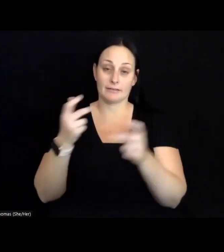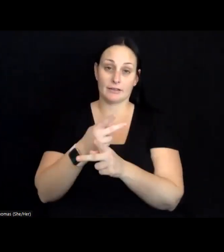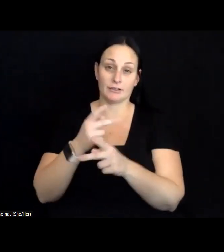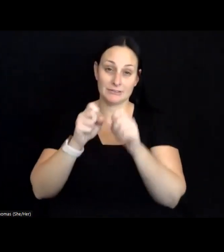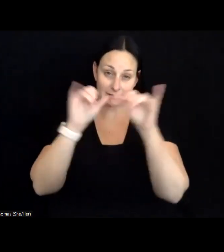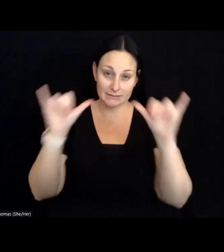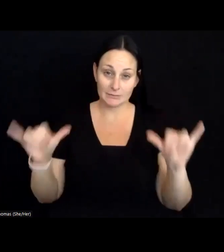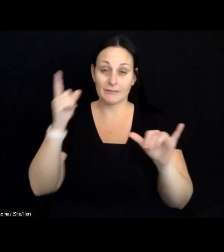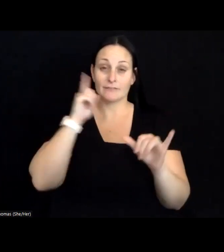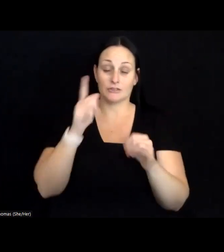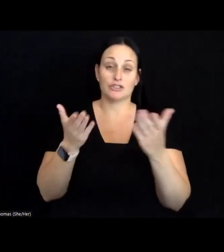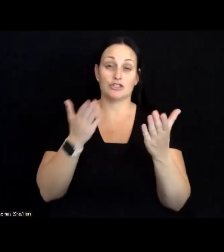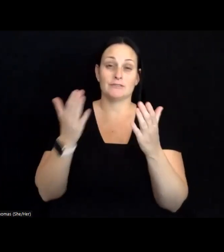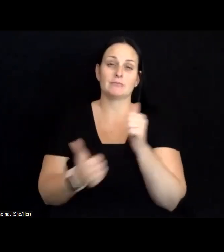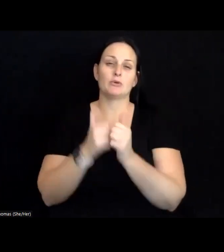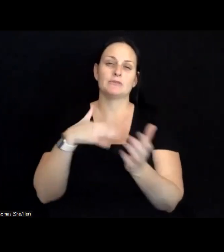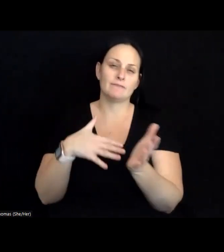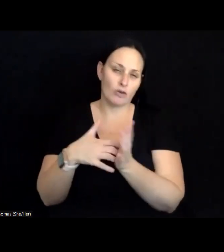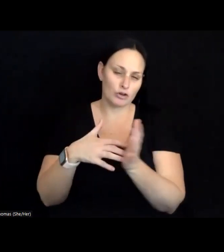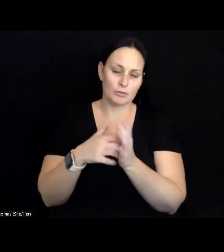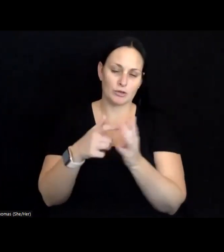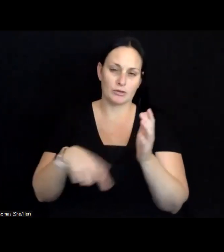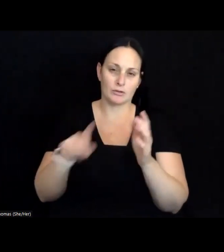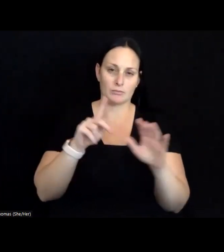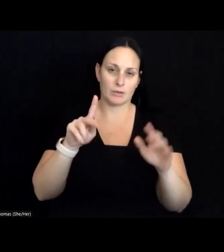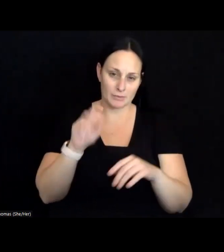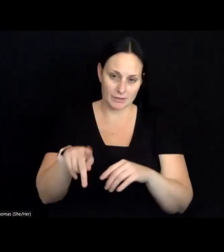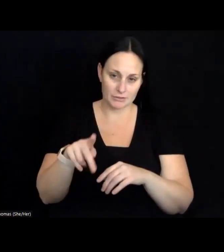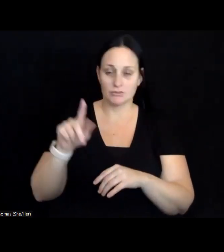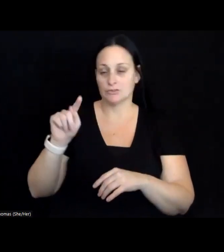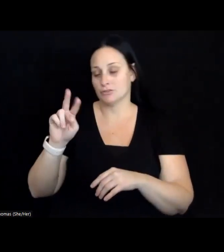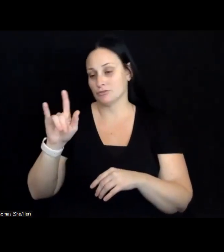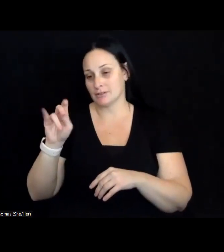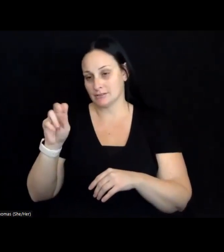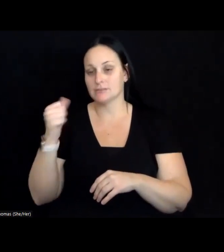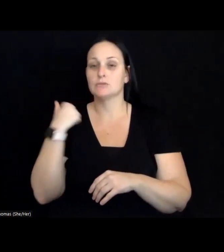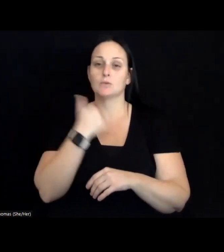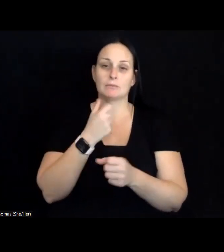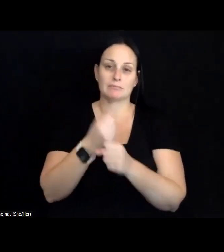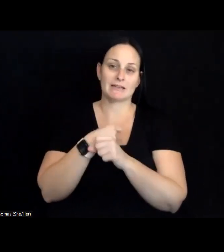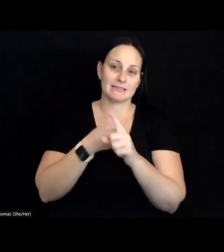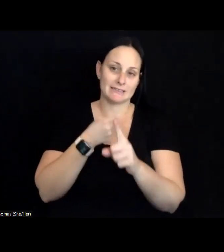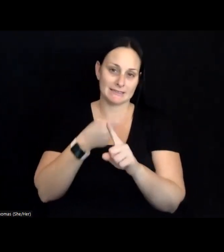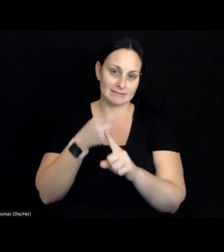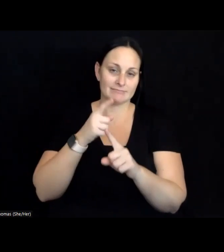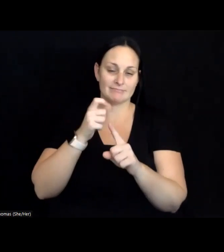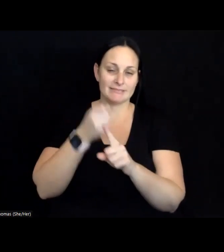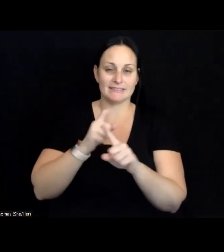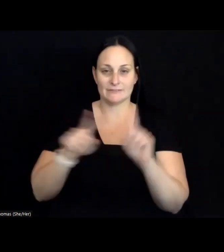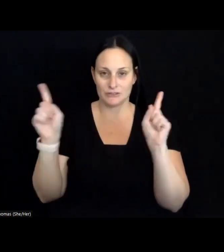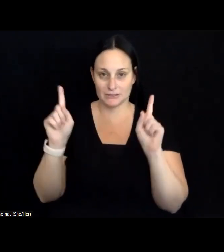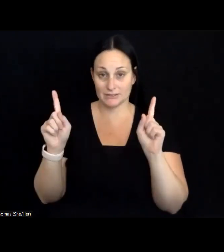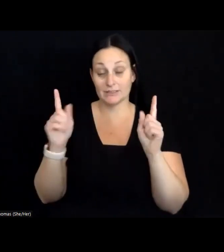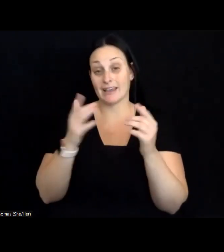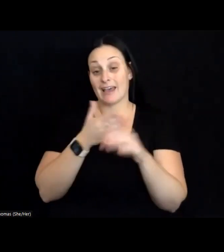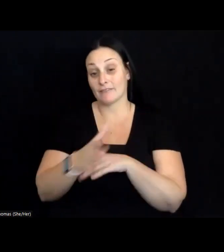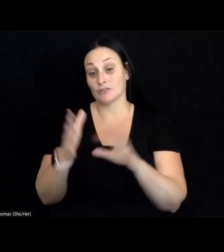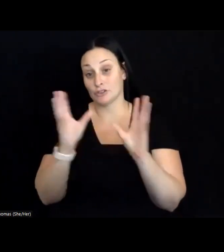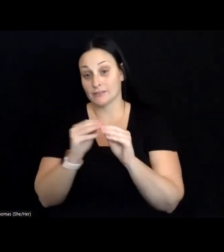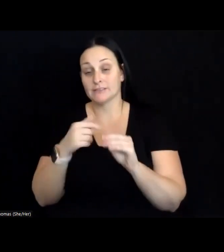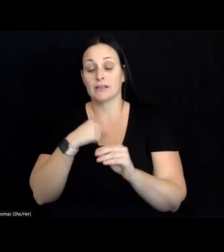vulnerable populations, Tritons are making a difference. Beyond the conference, I hope